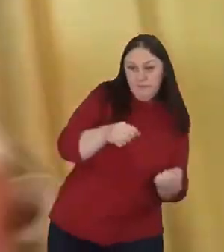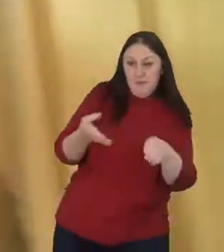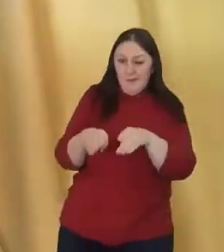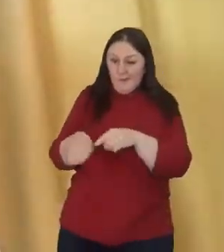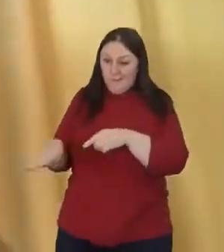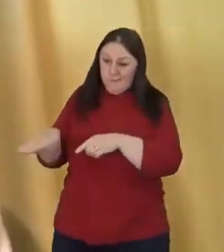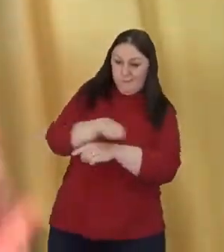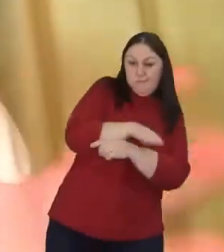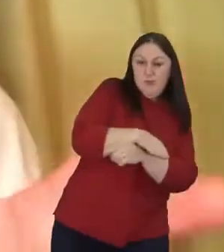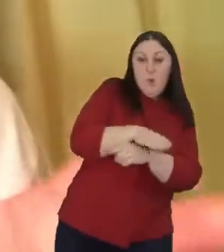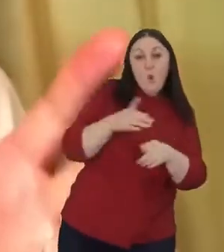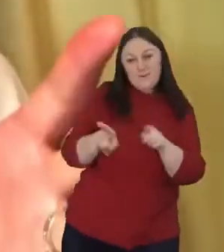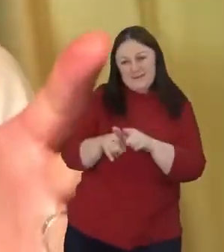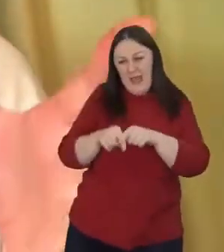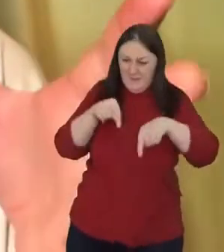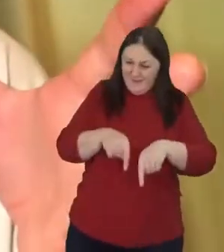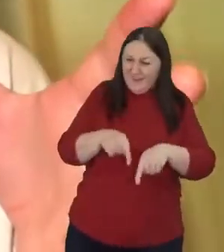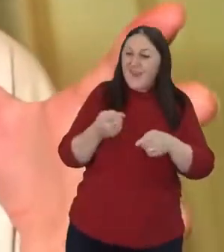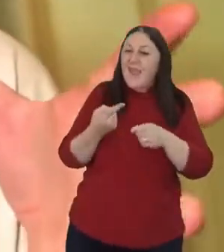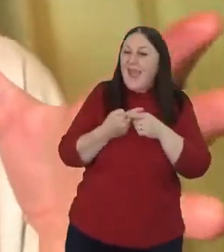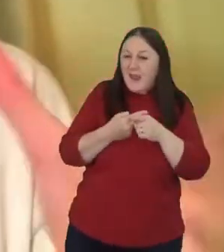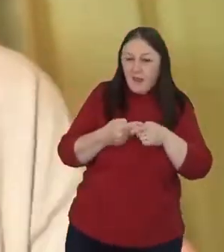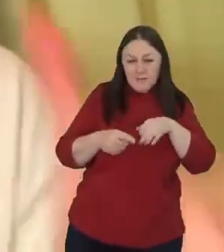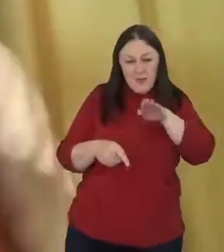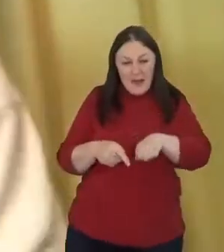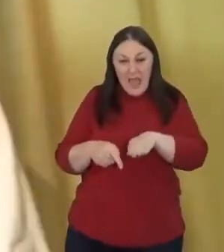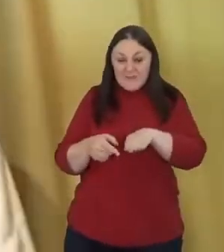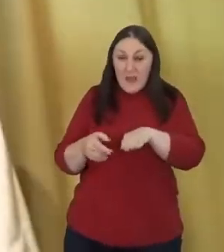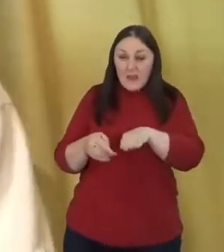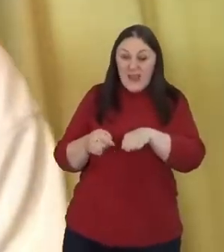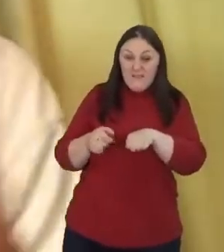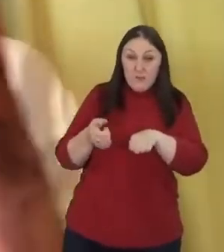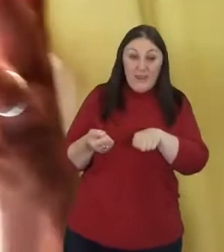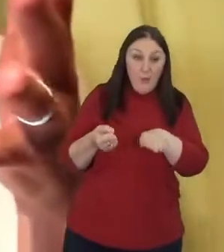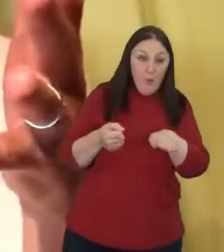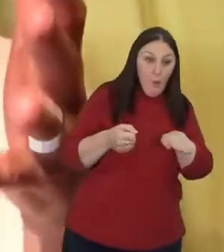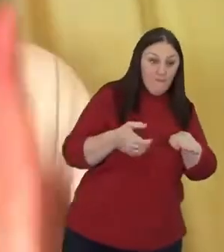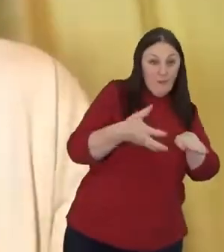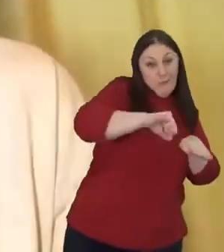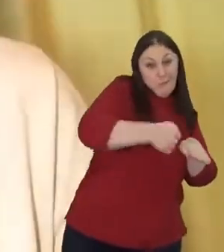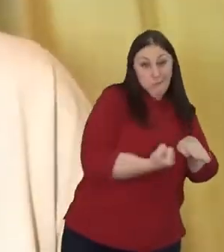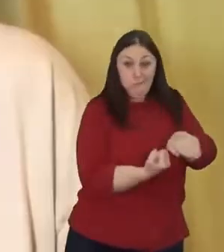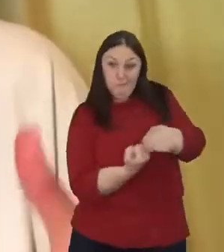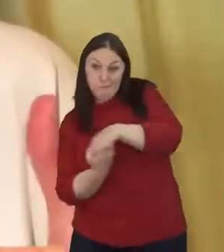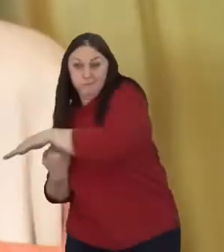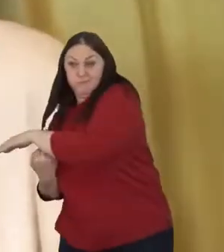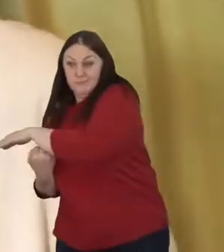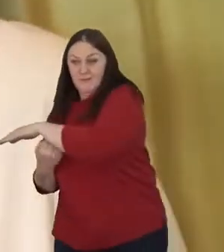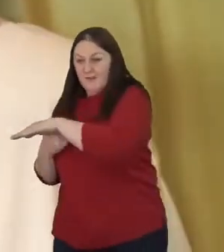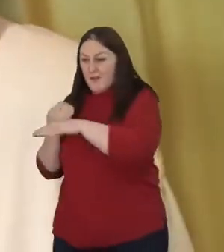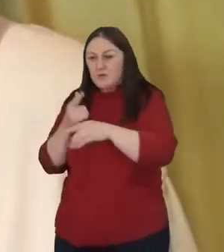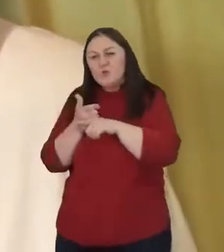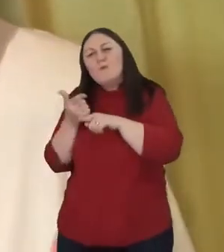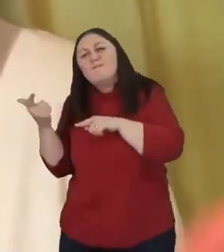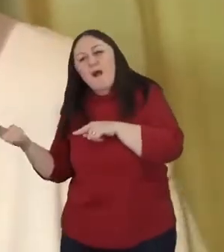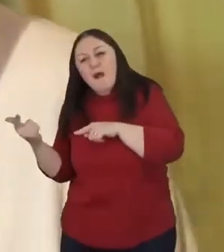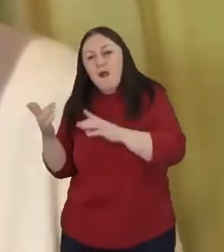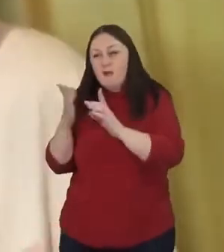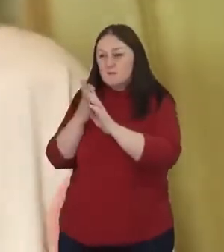off the left side and yank it off the right. But, you know, that we end up overcorrecting what we almost